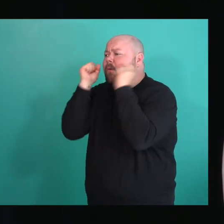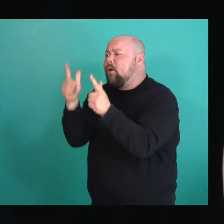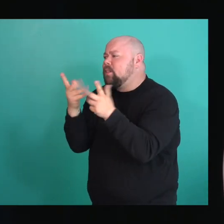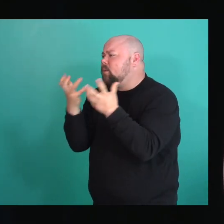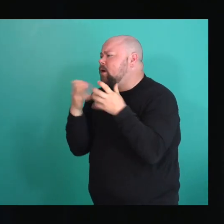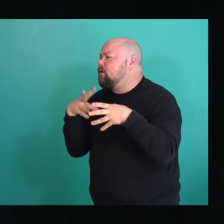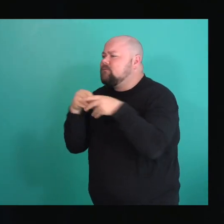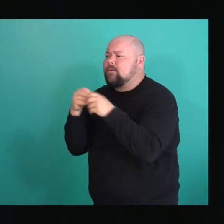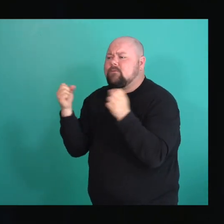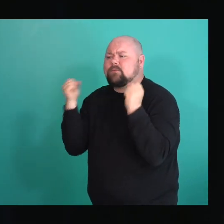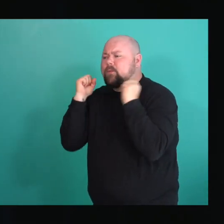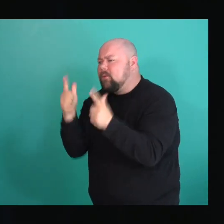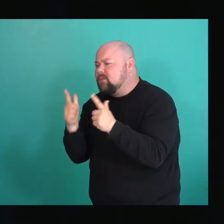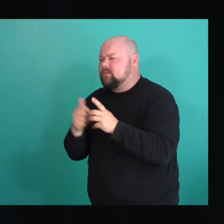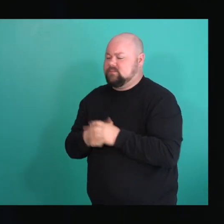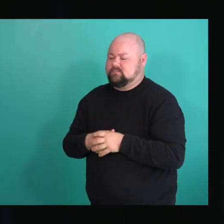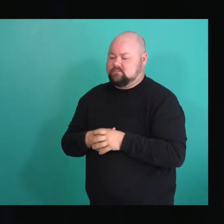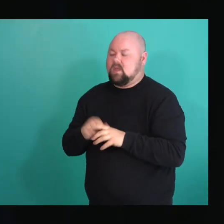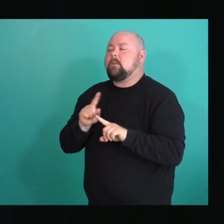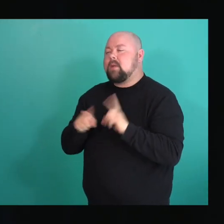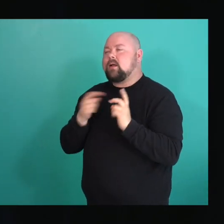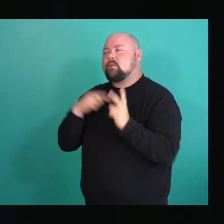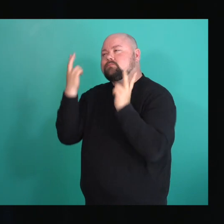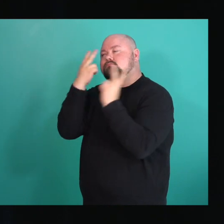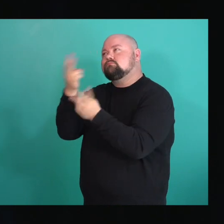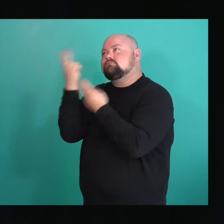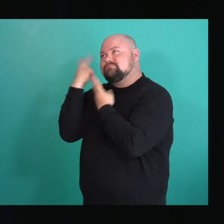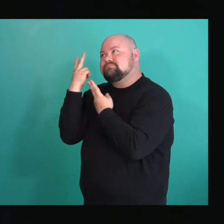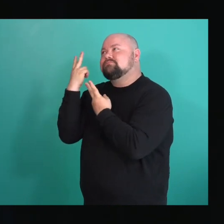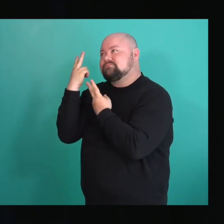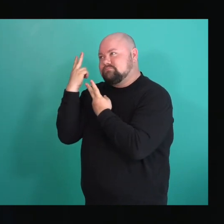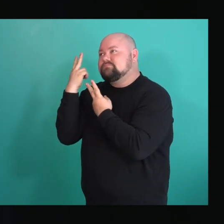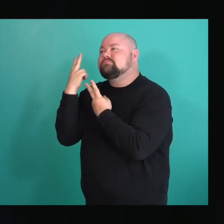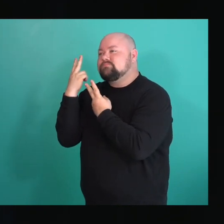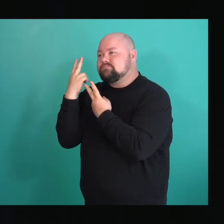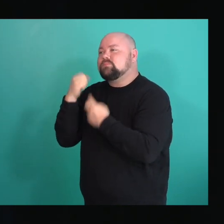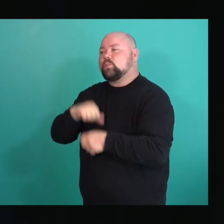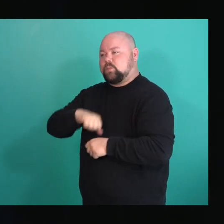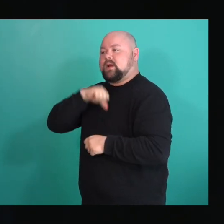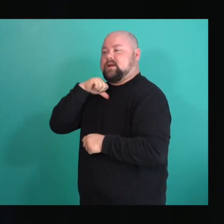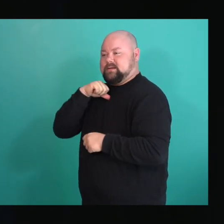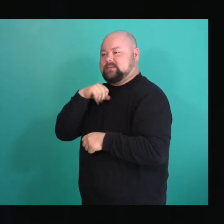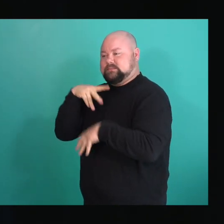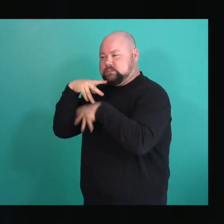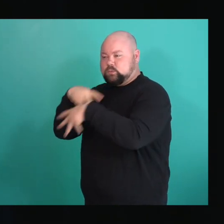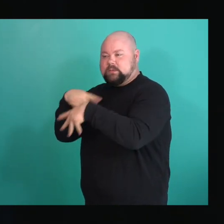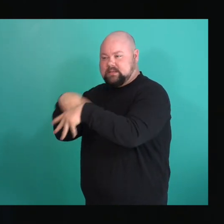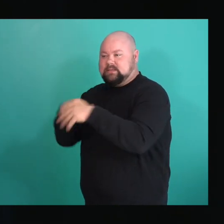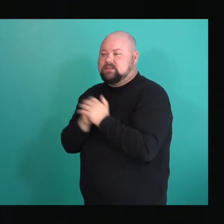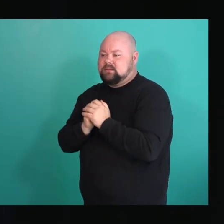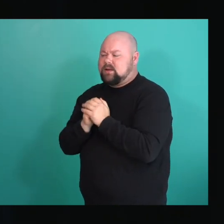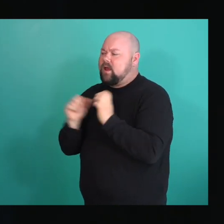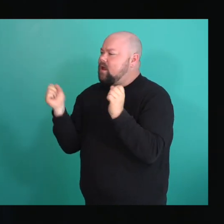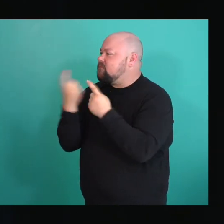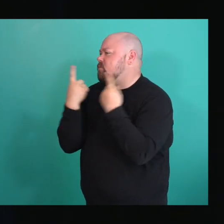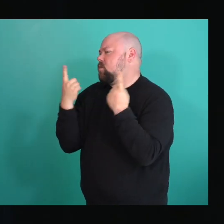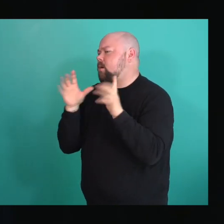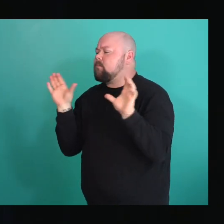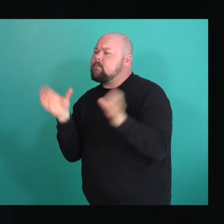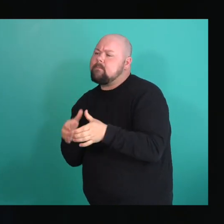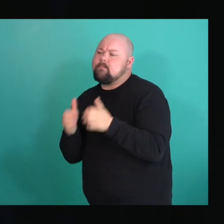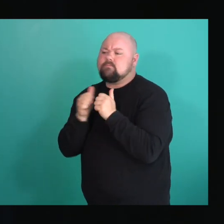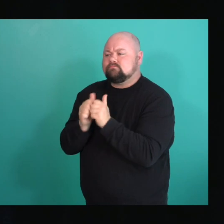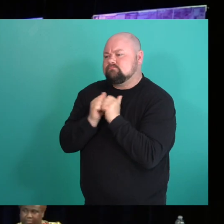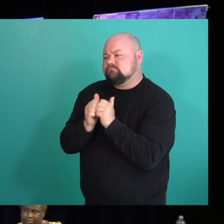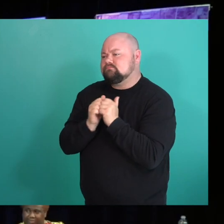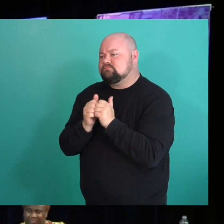just, it makes me think of memories of past years of pride and the parade and everybody getting together. And I